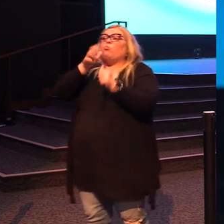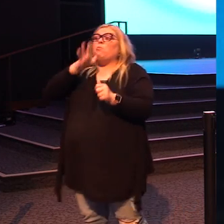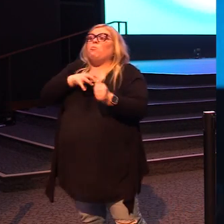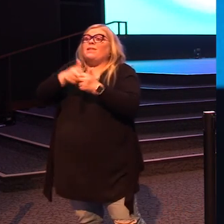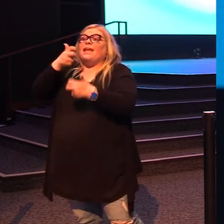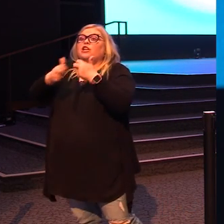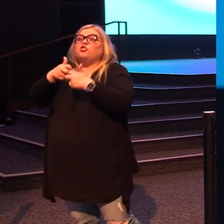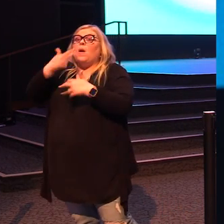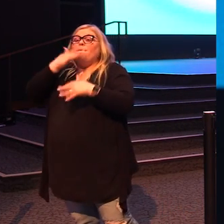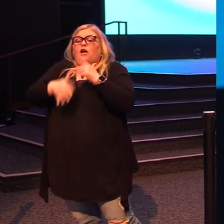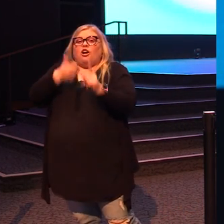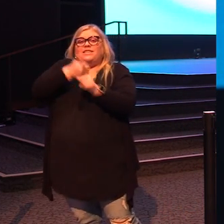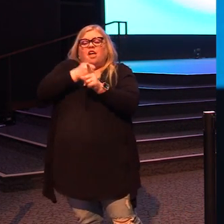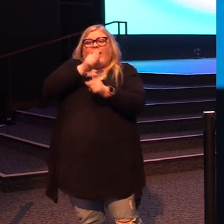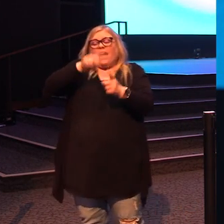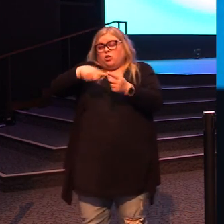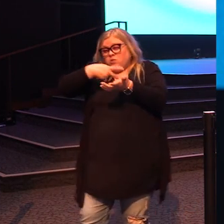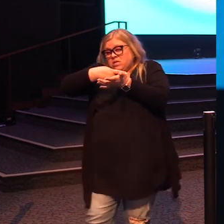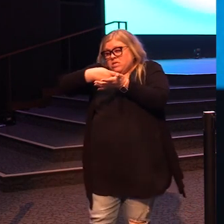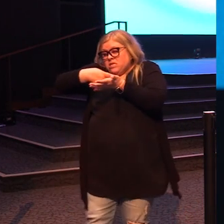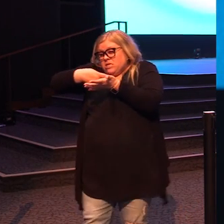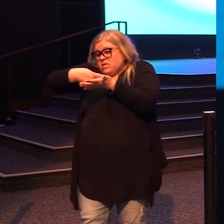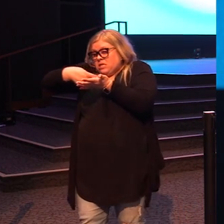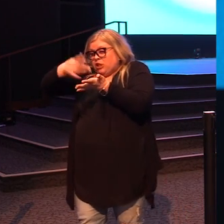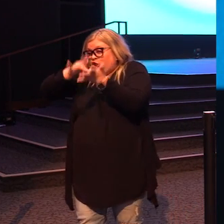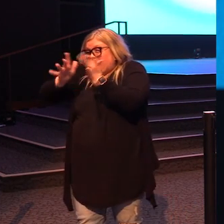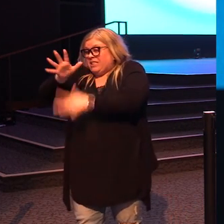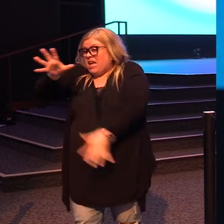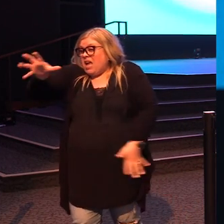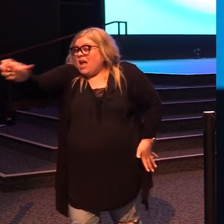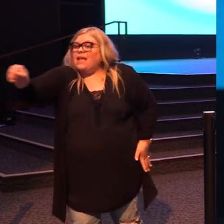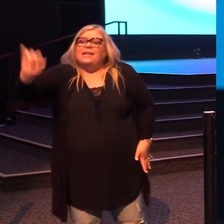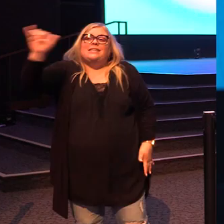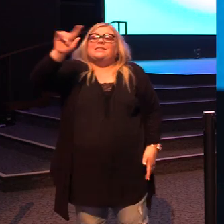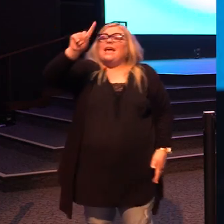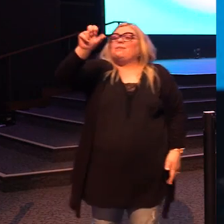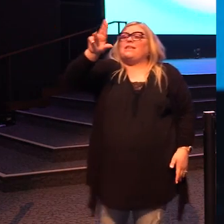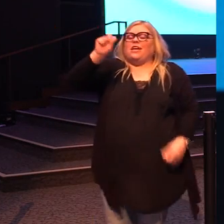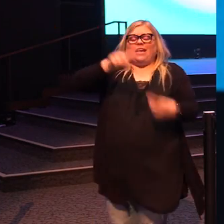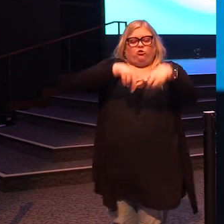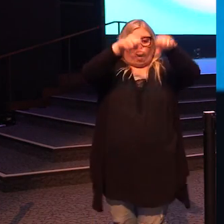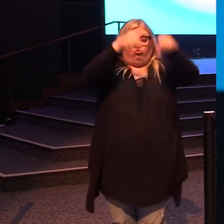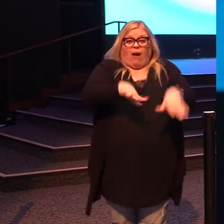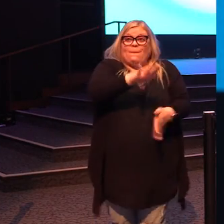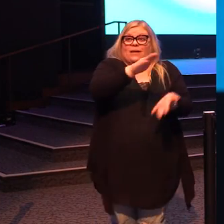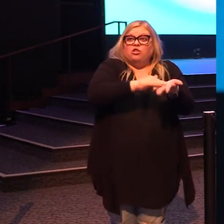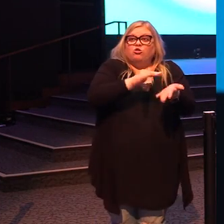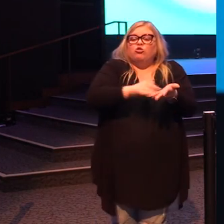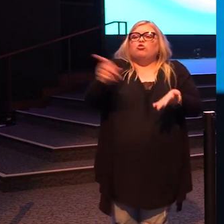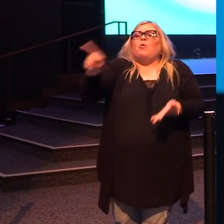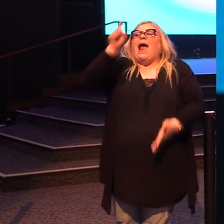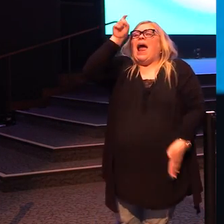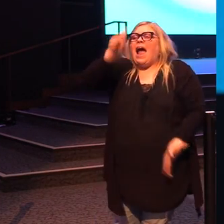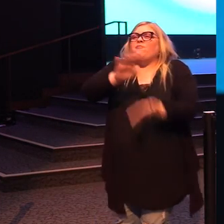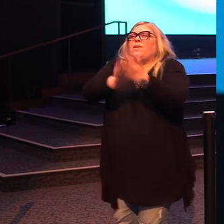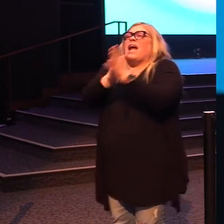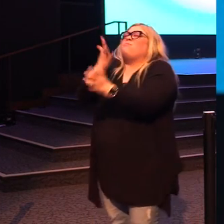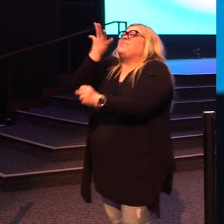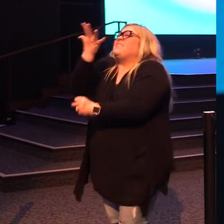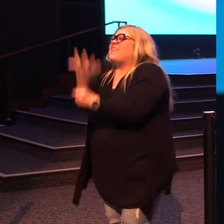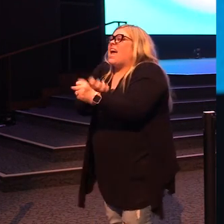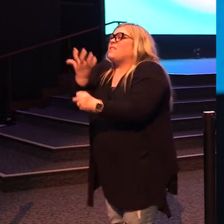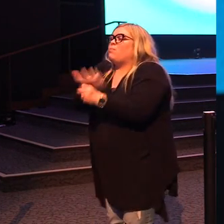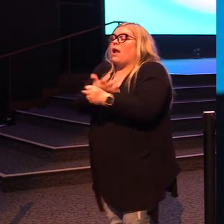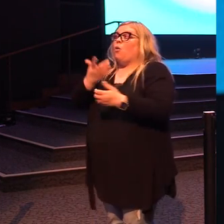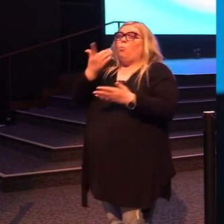had to drag herself to Jesus, just like Zacchaeus who had to get past his excuse, there's a desperation that has to get you over the things that